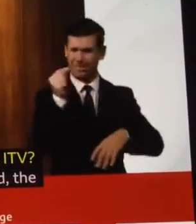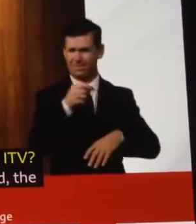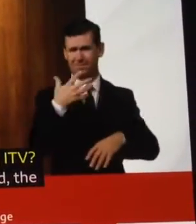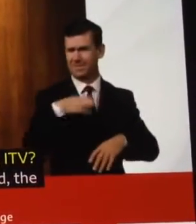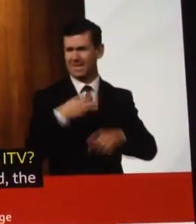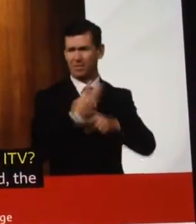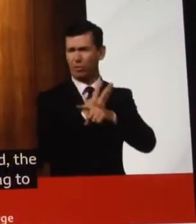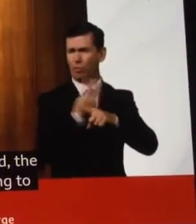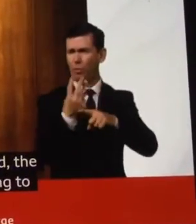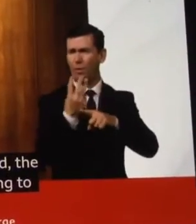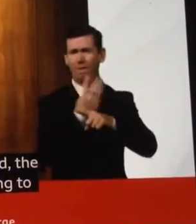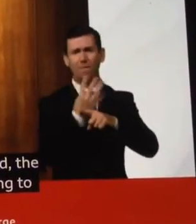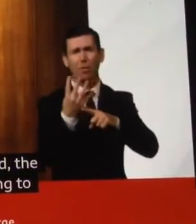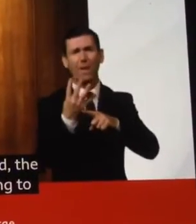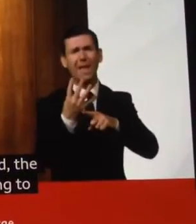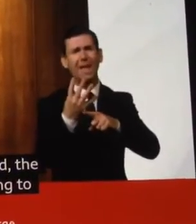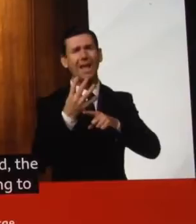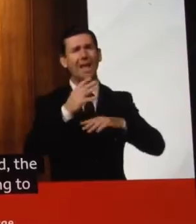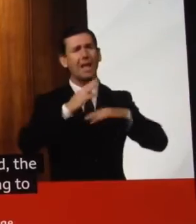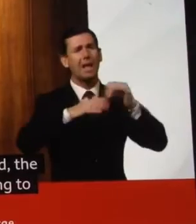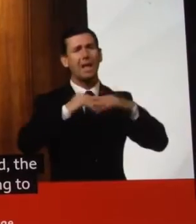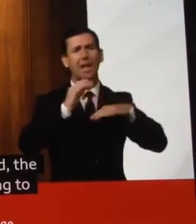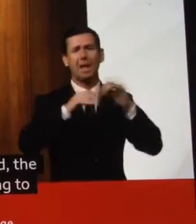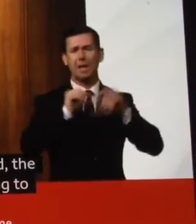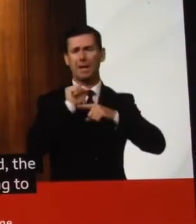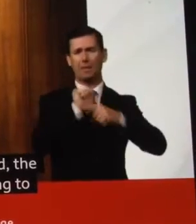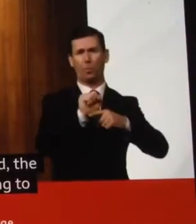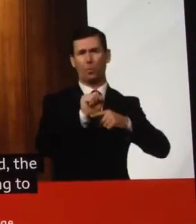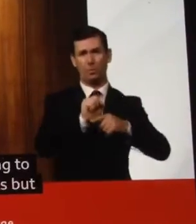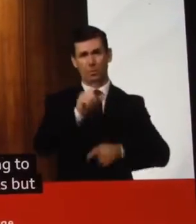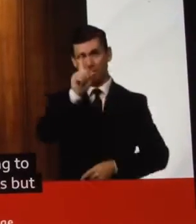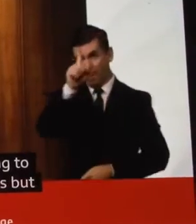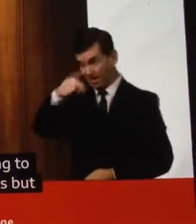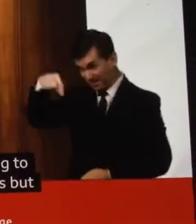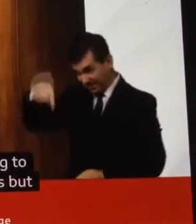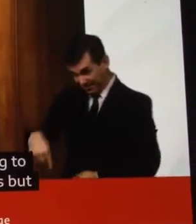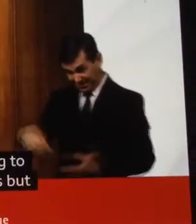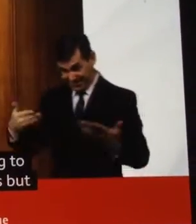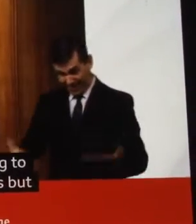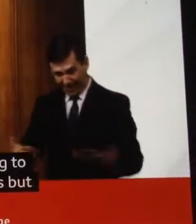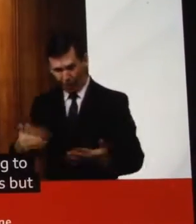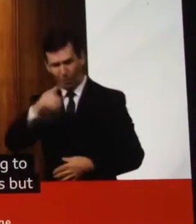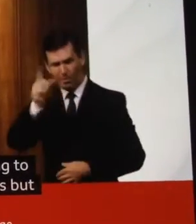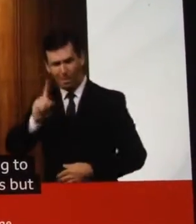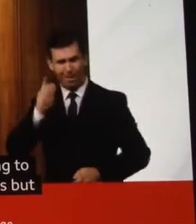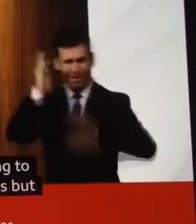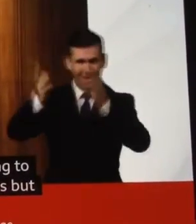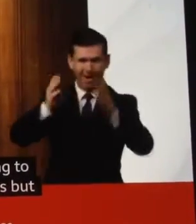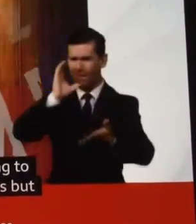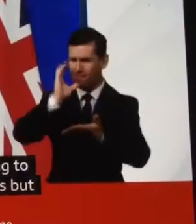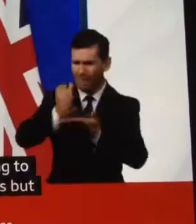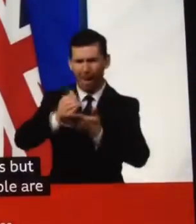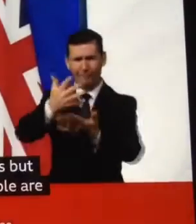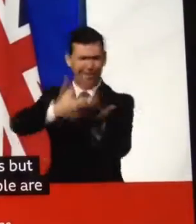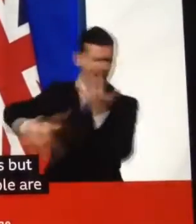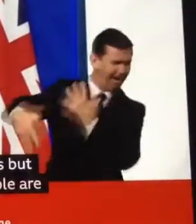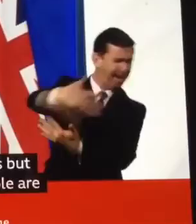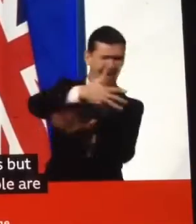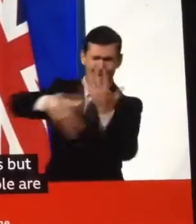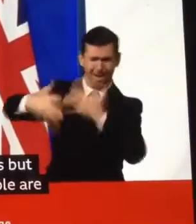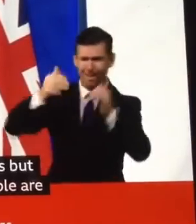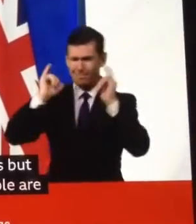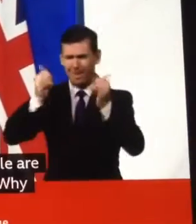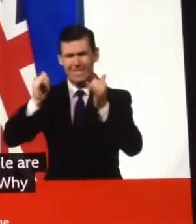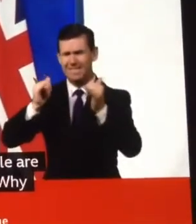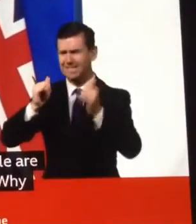weeks, but now is the moment when people are going to parties, they're going to the pub. Why aren't you more explicitly discouraging them